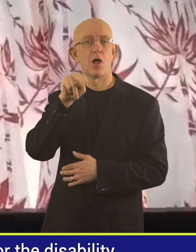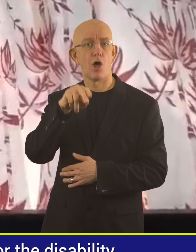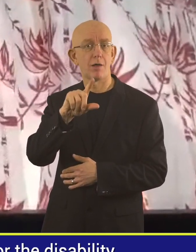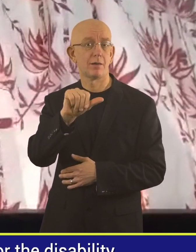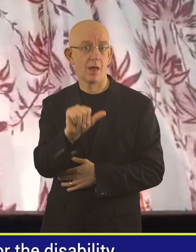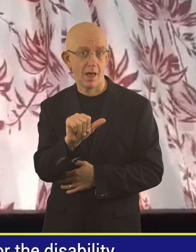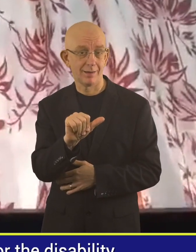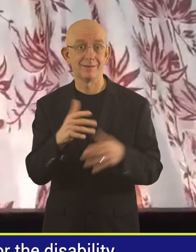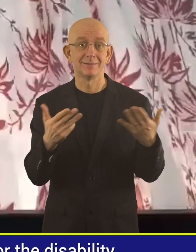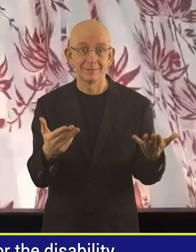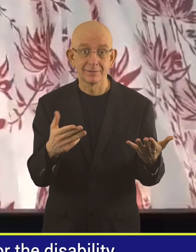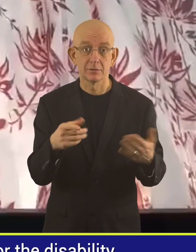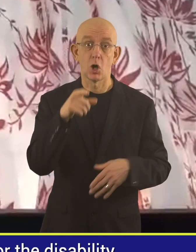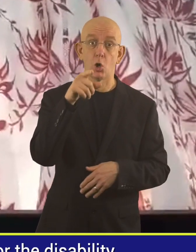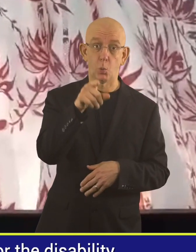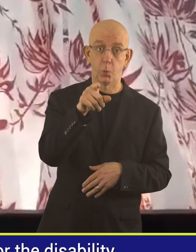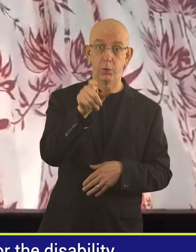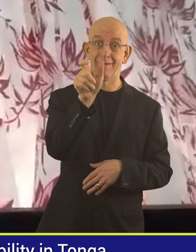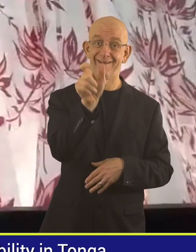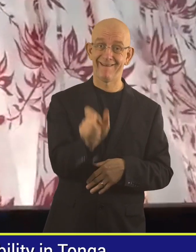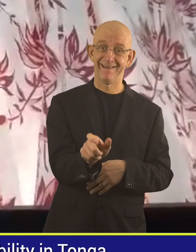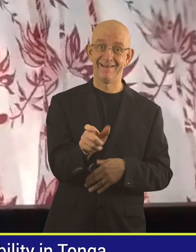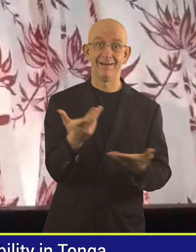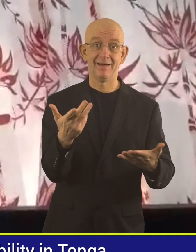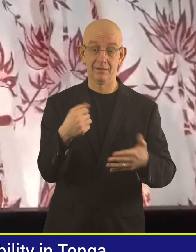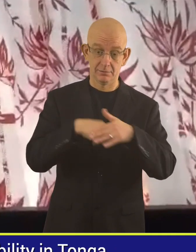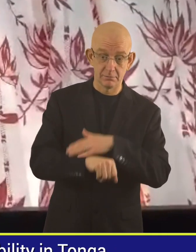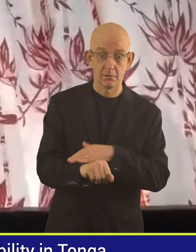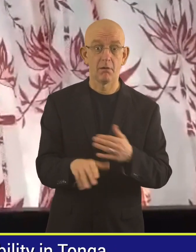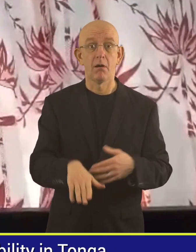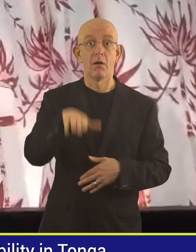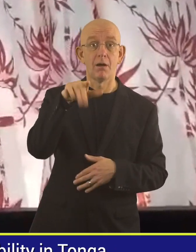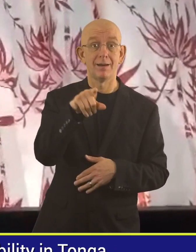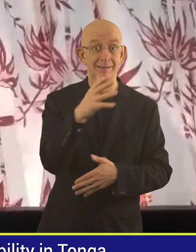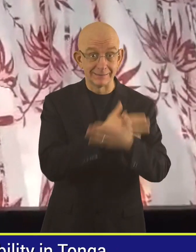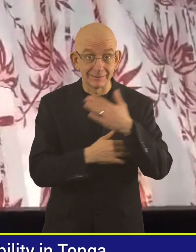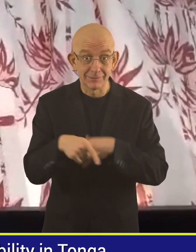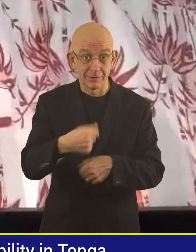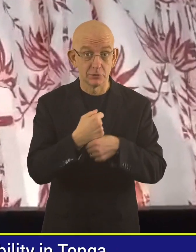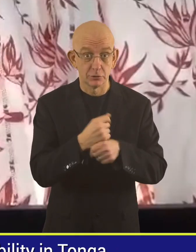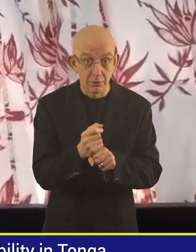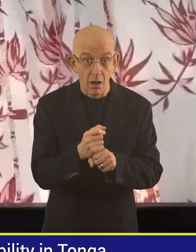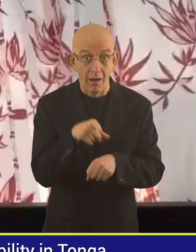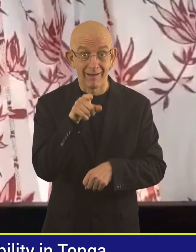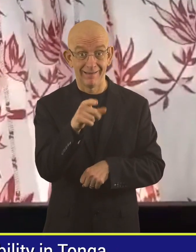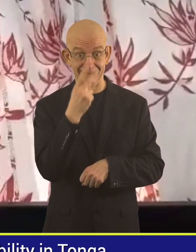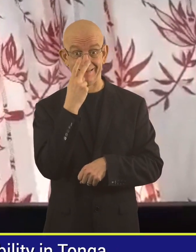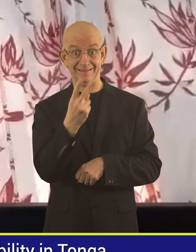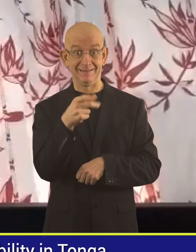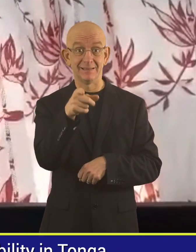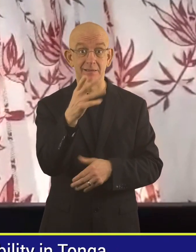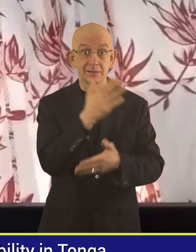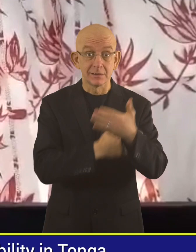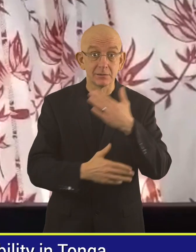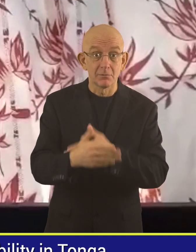disability known as Alonga. If you are a disability in Tonga, the moment you